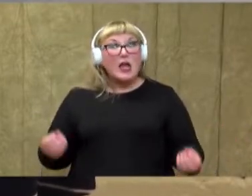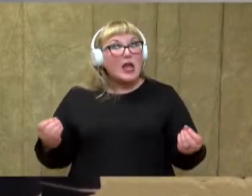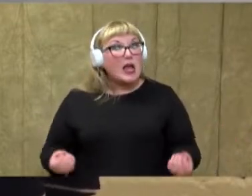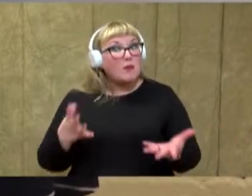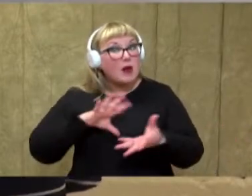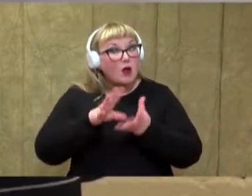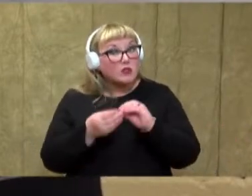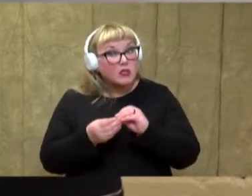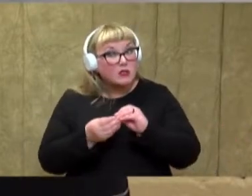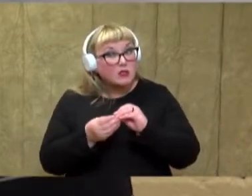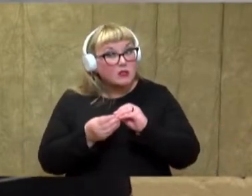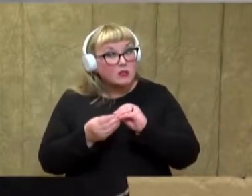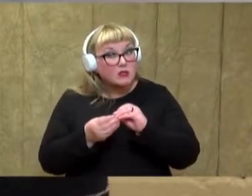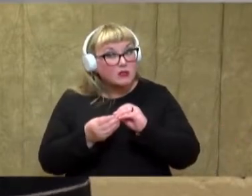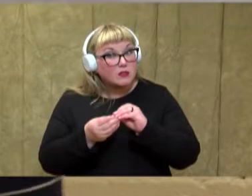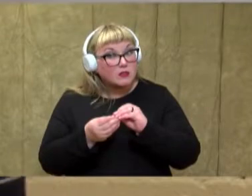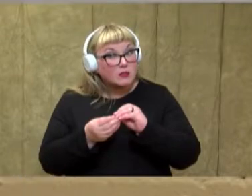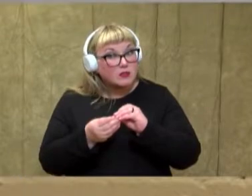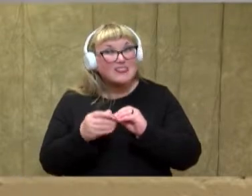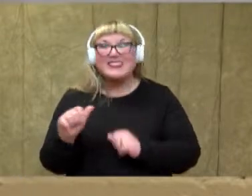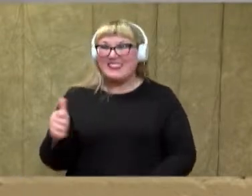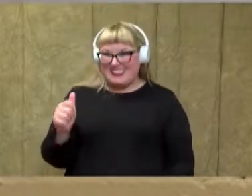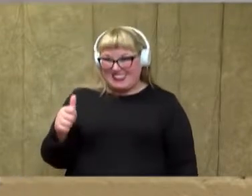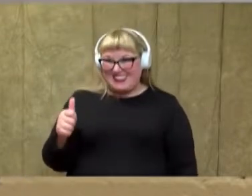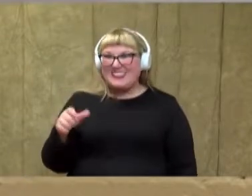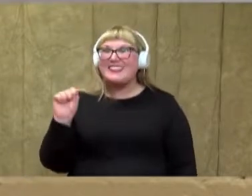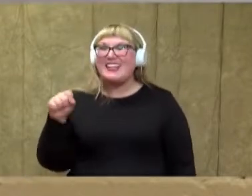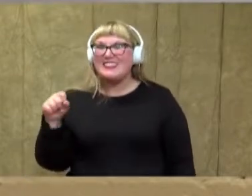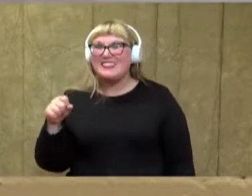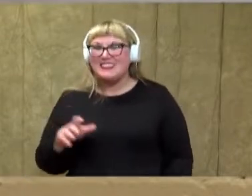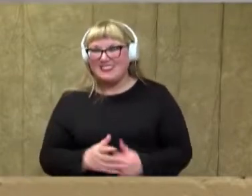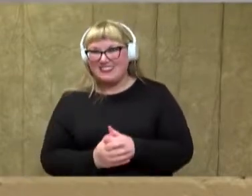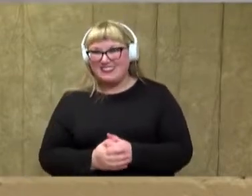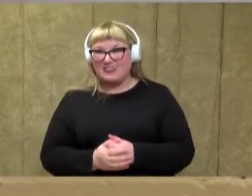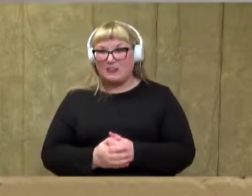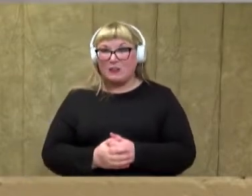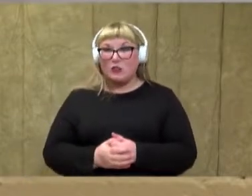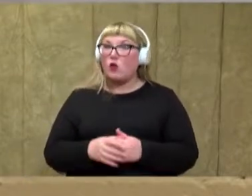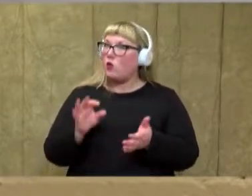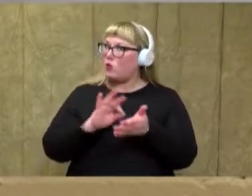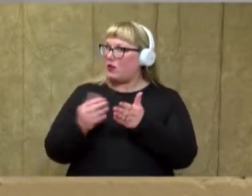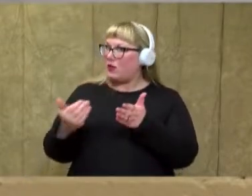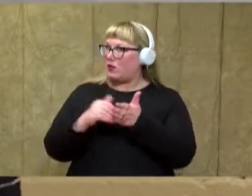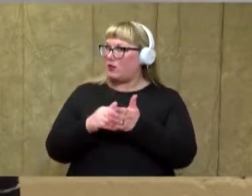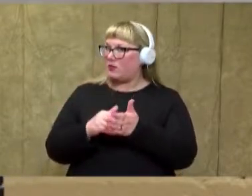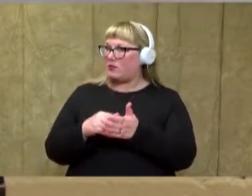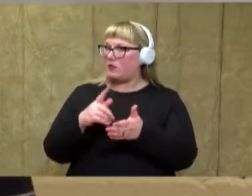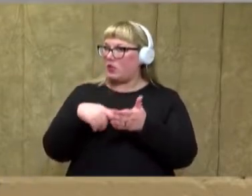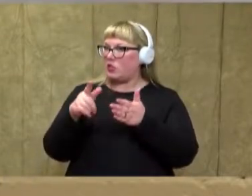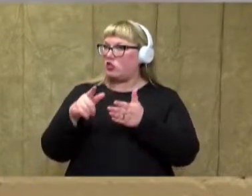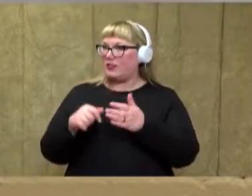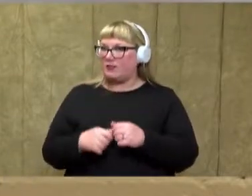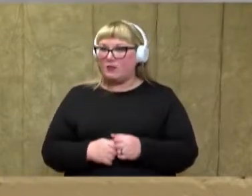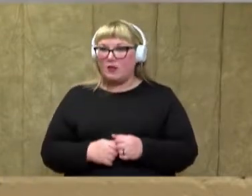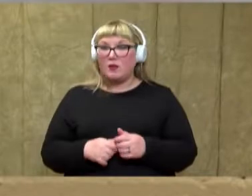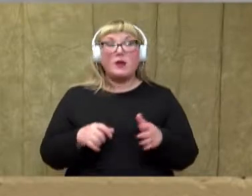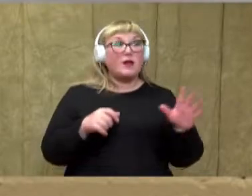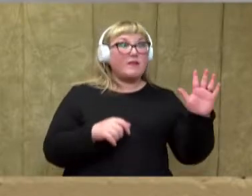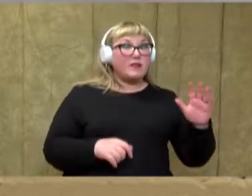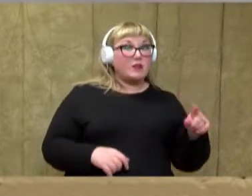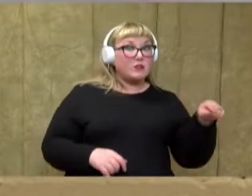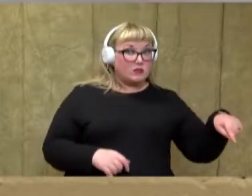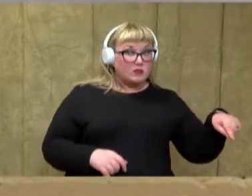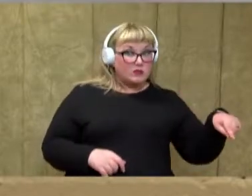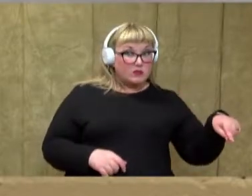many bees do we have? We have ten. Very good. We always recount to check our answer. So we're counting on from,